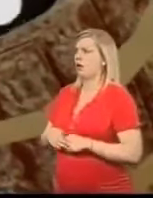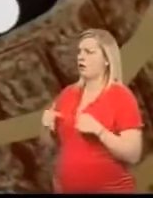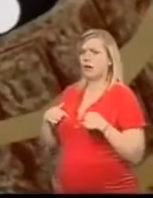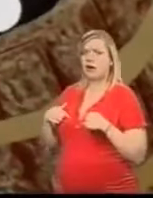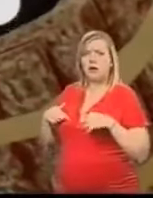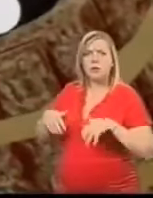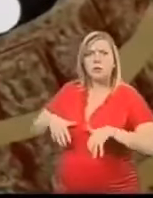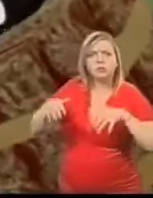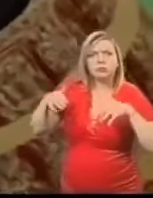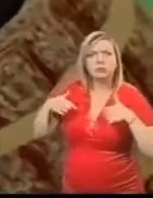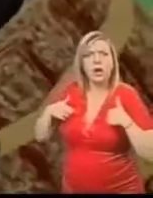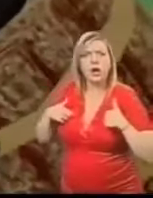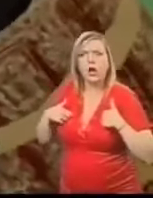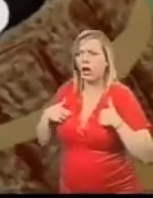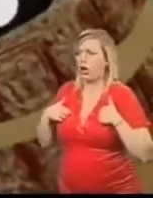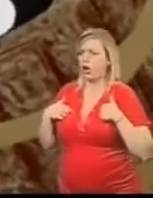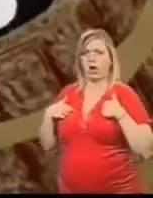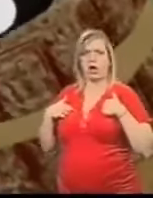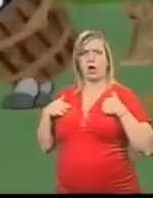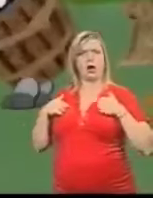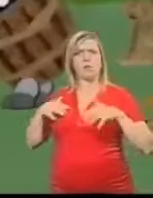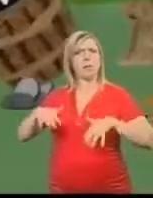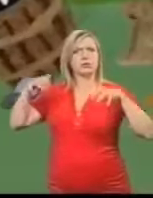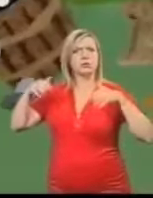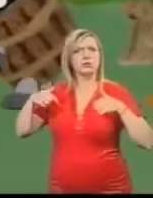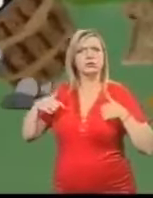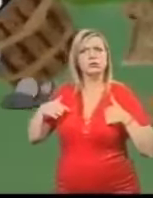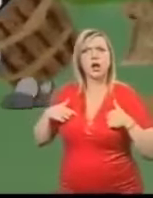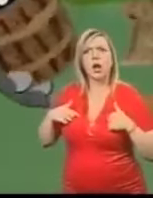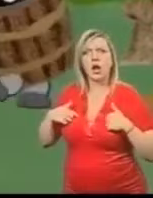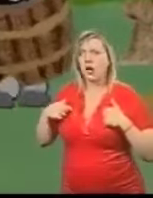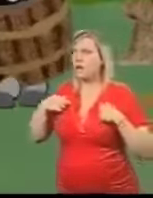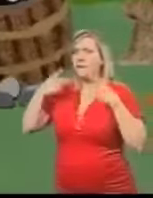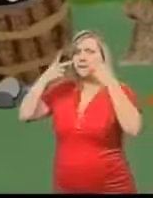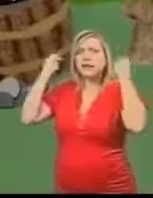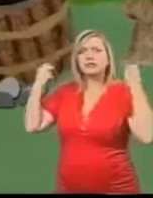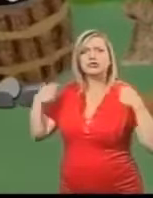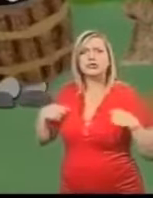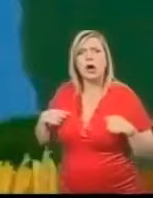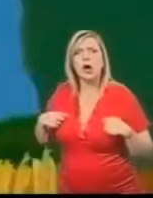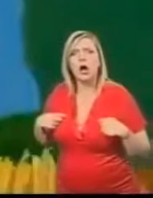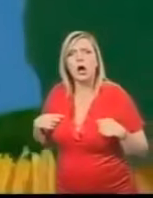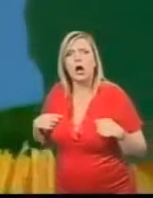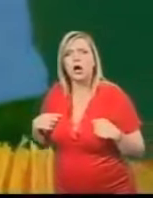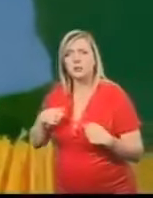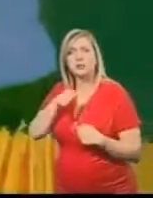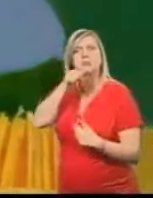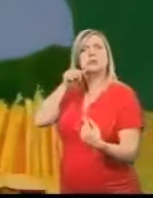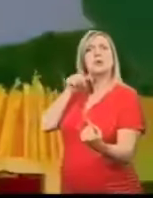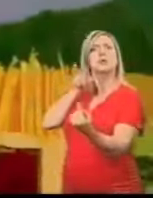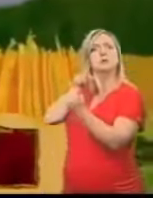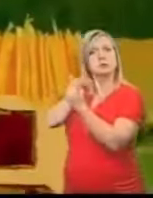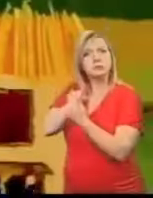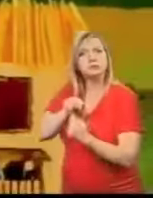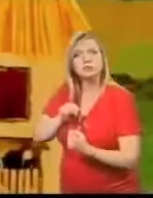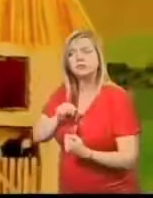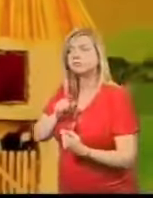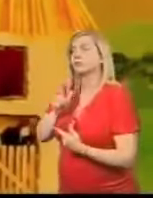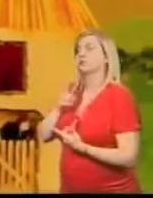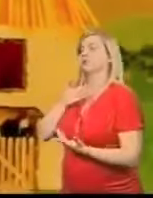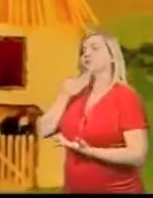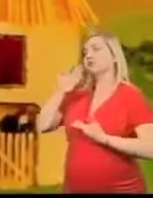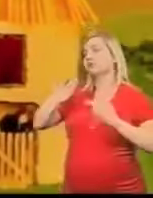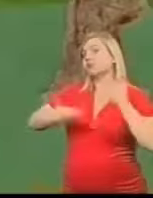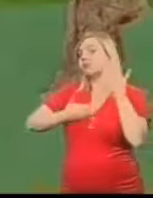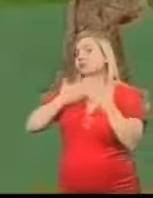monster Said the monster I'm not a monster I'm Benji the badger Nice to meet you And so Benji the badger Told Porker